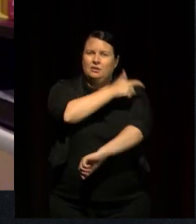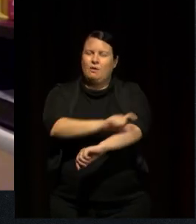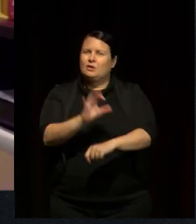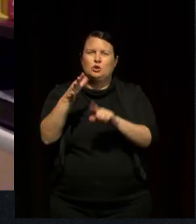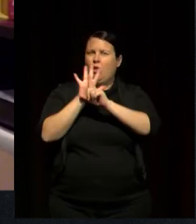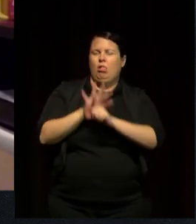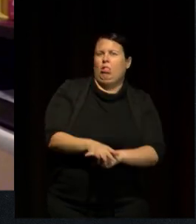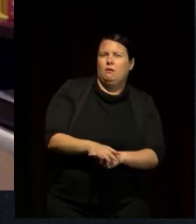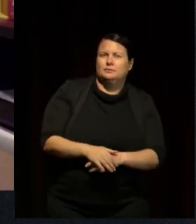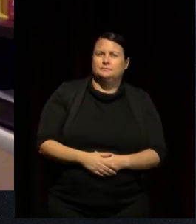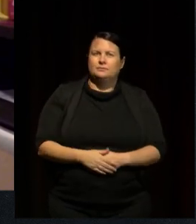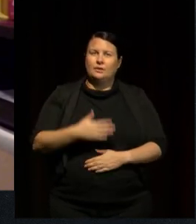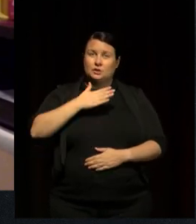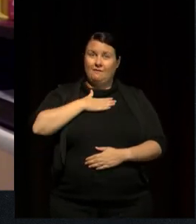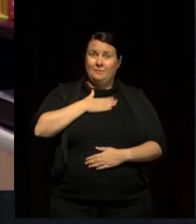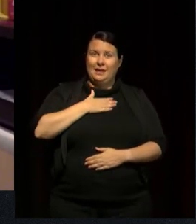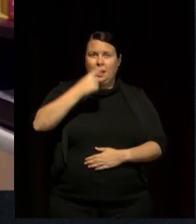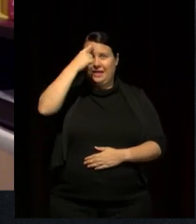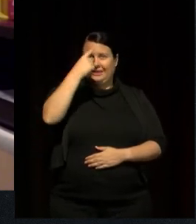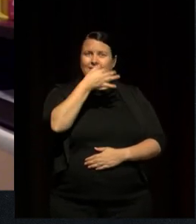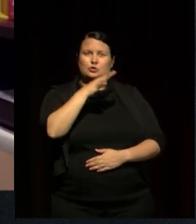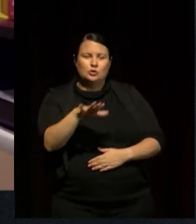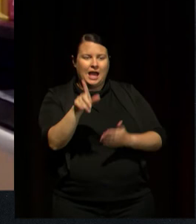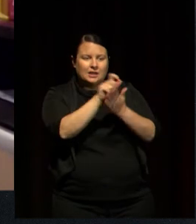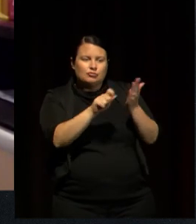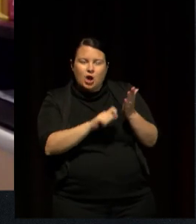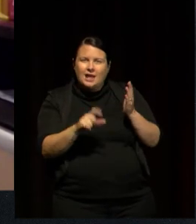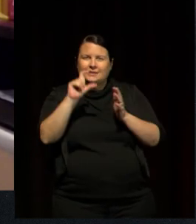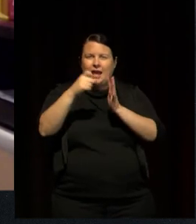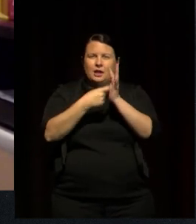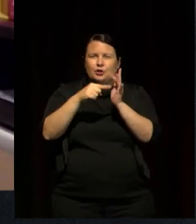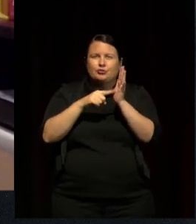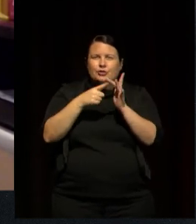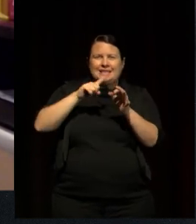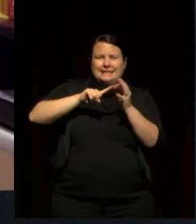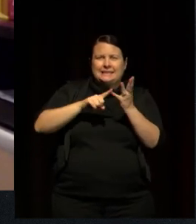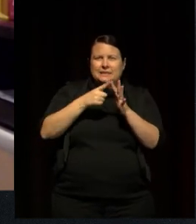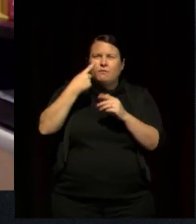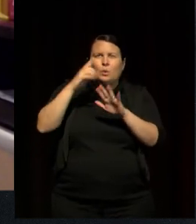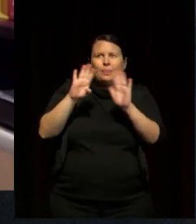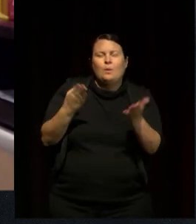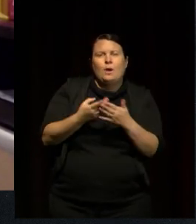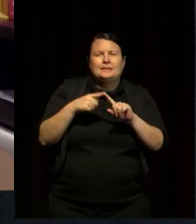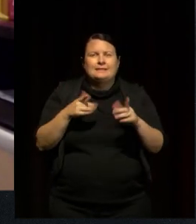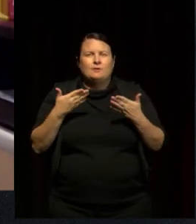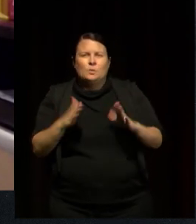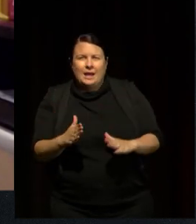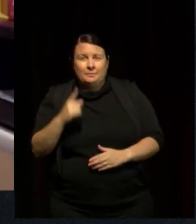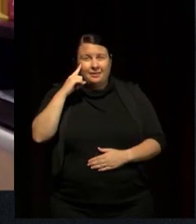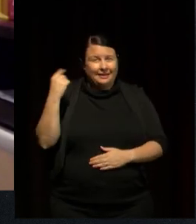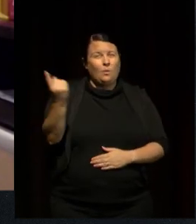job, it's, you know, thinking about children as writers and critics. So I have an opportunity there. But I think everybody has that opportunity, no matter what their job.